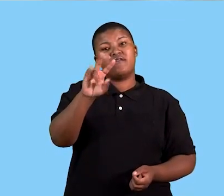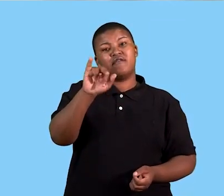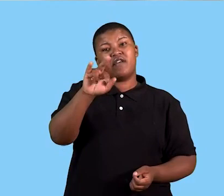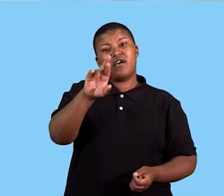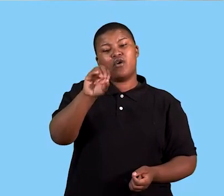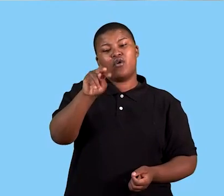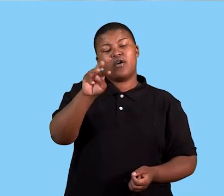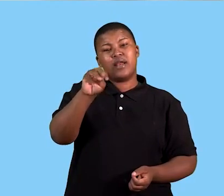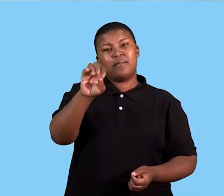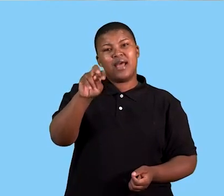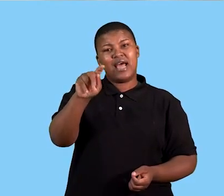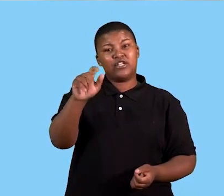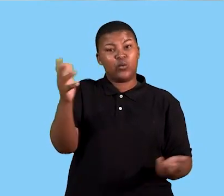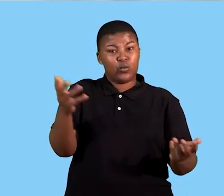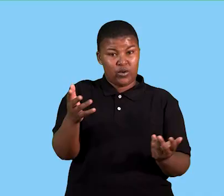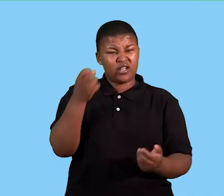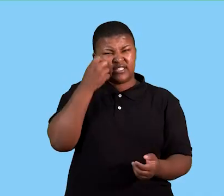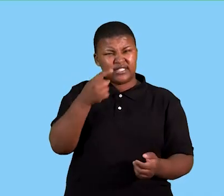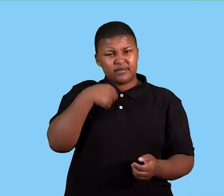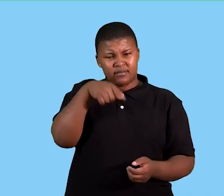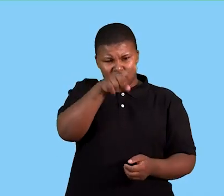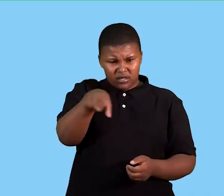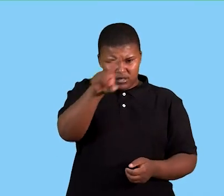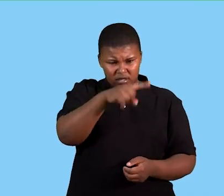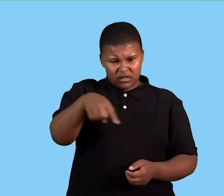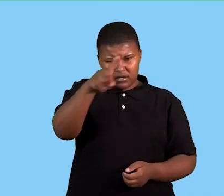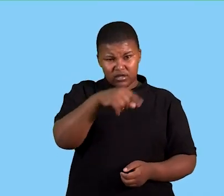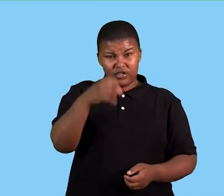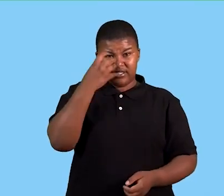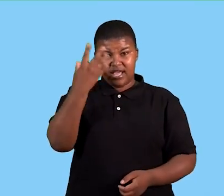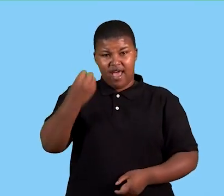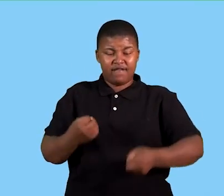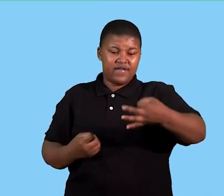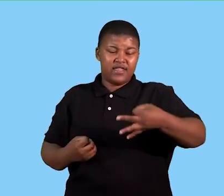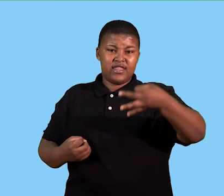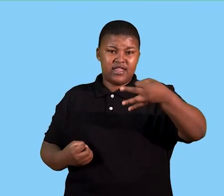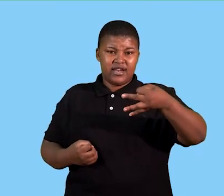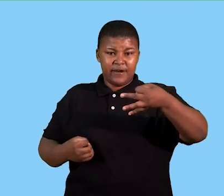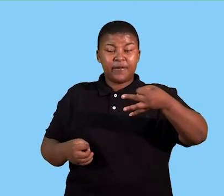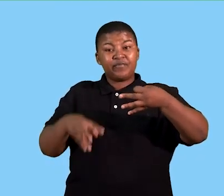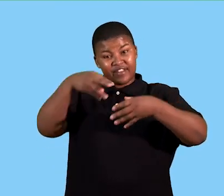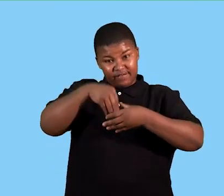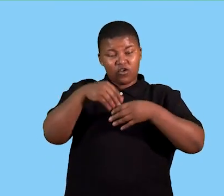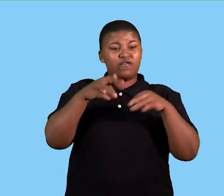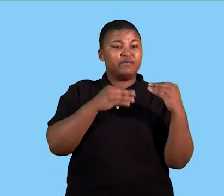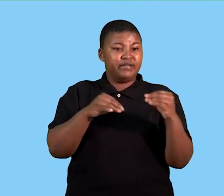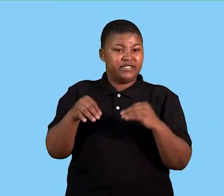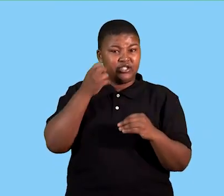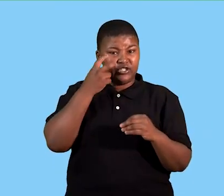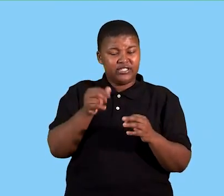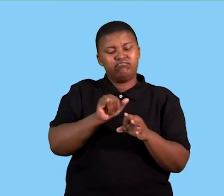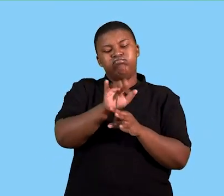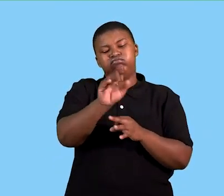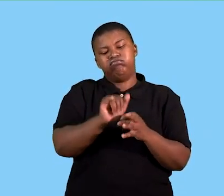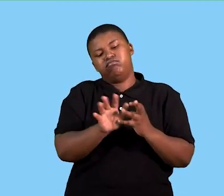a look at this little picture here I made for you, you get the three environments any business will have that